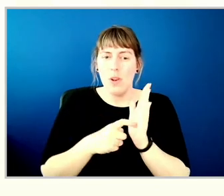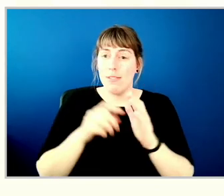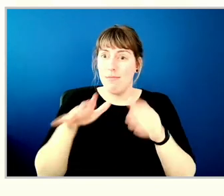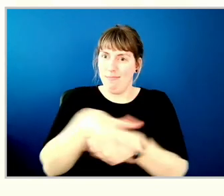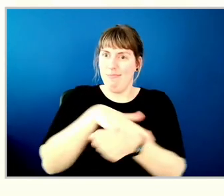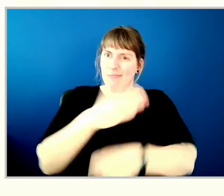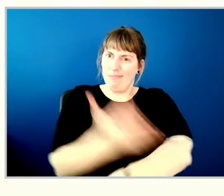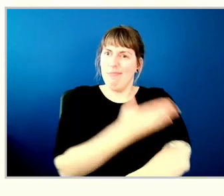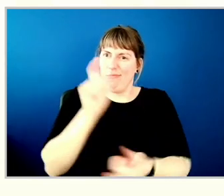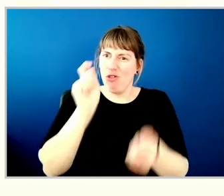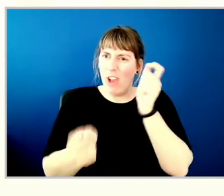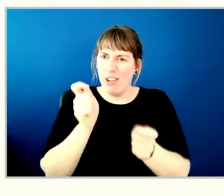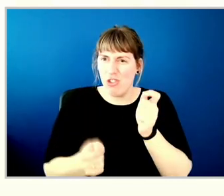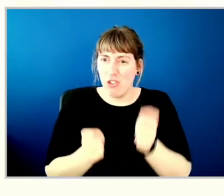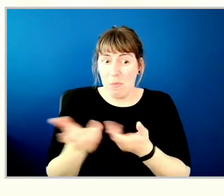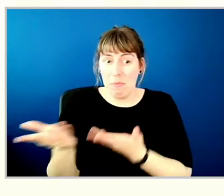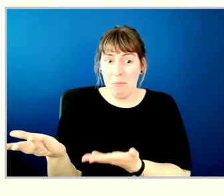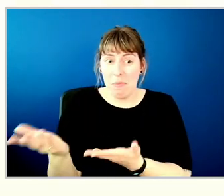began?